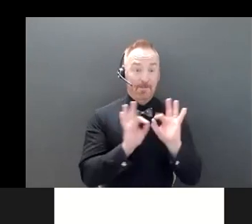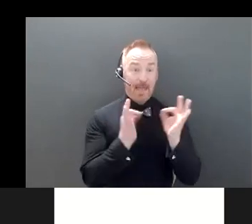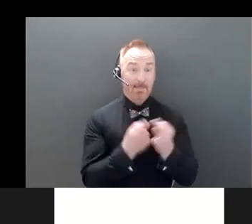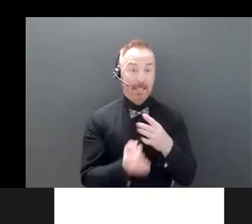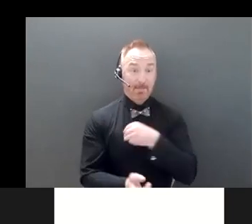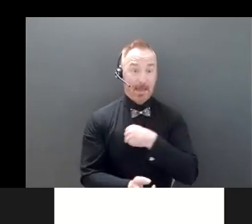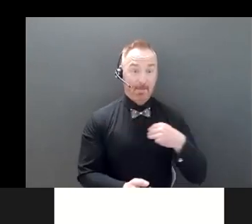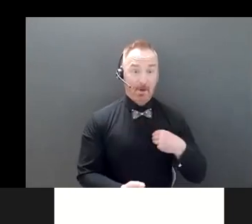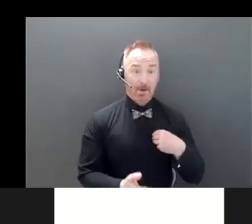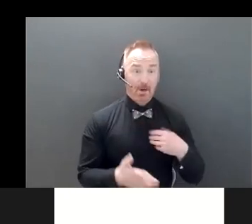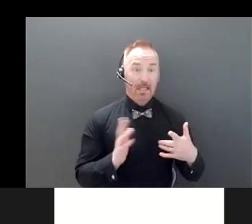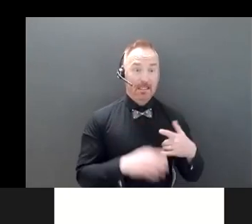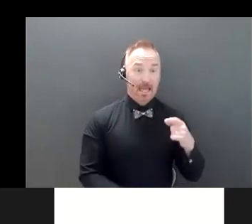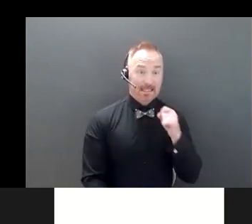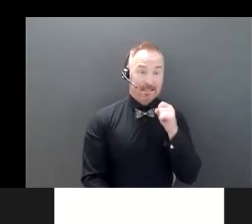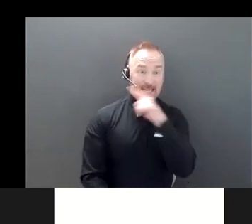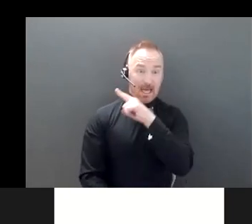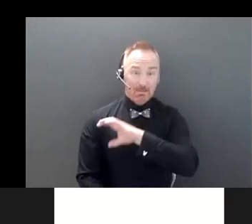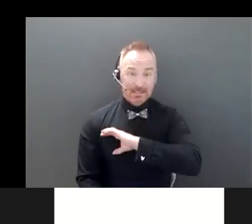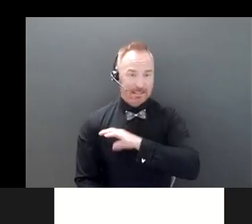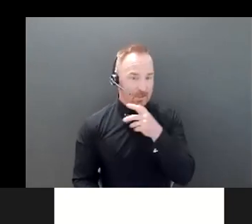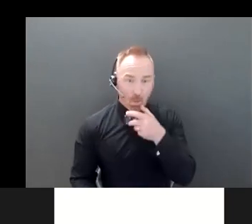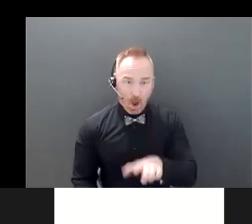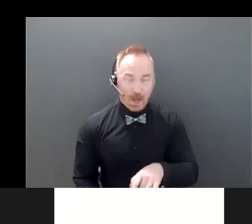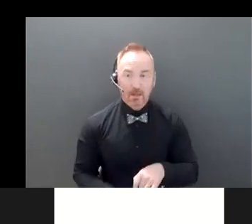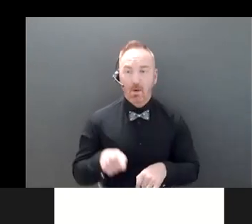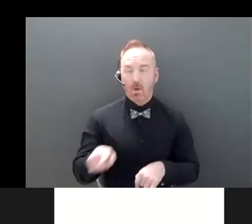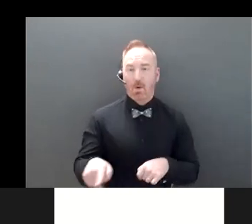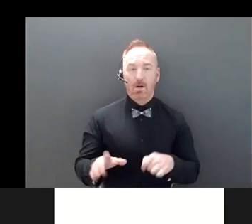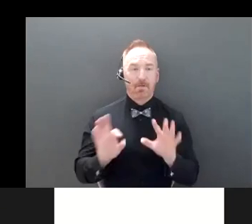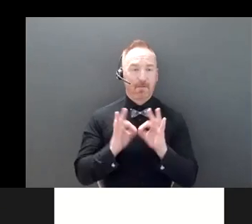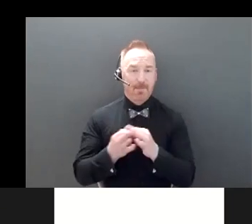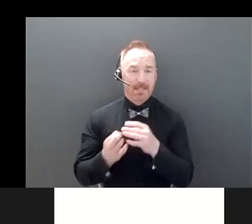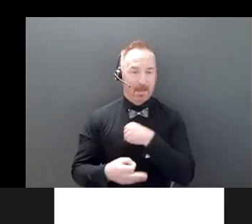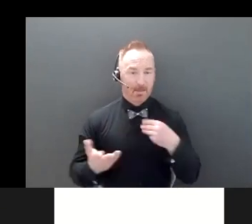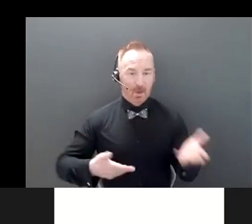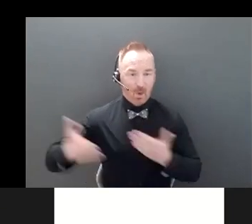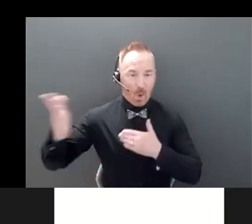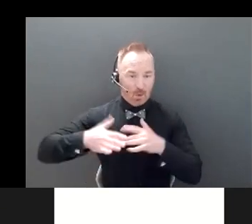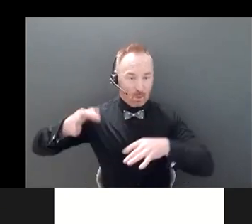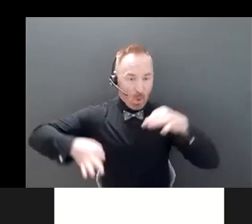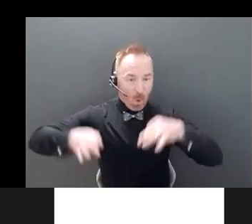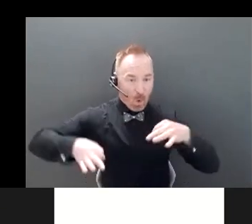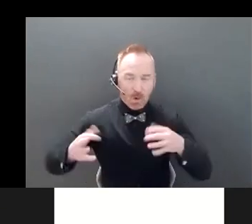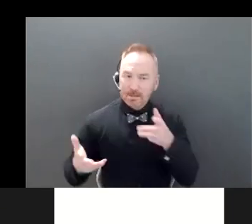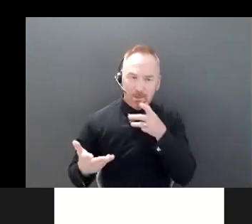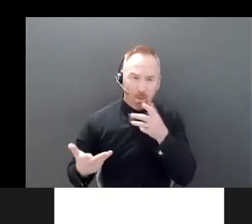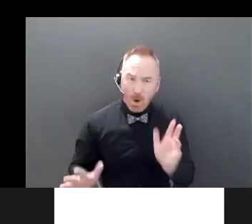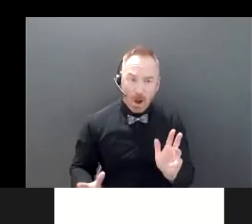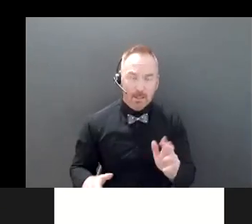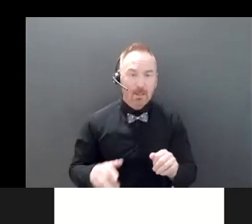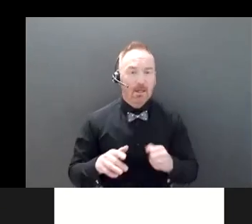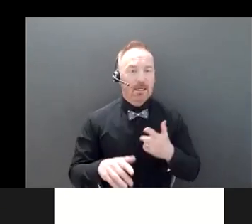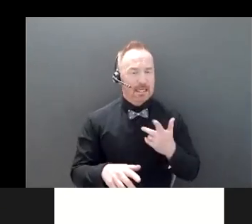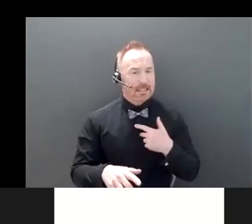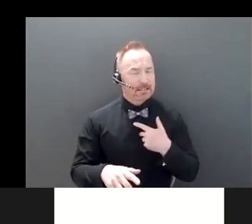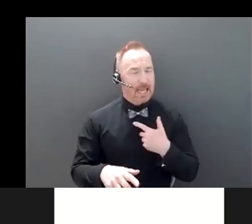they don't want to take them to court. So, in those, it's an incredibly difficult situation. For the